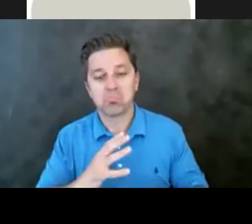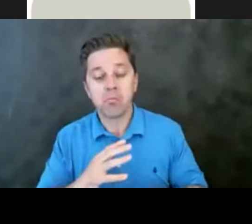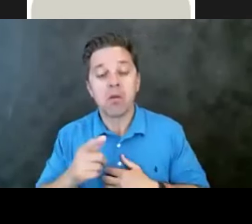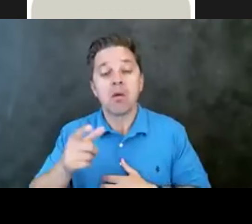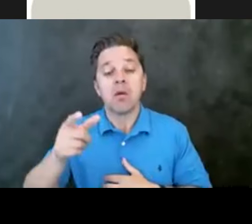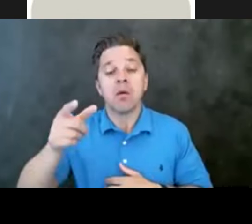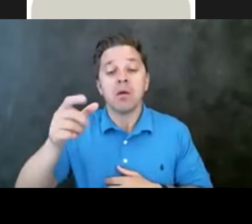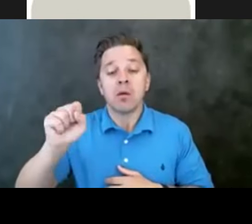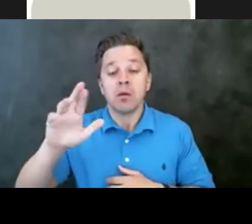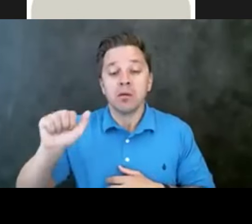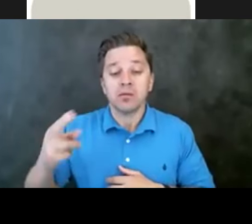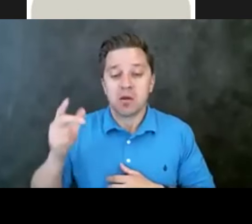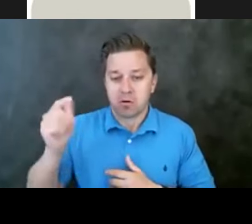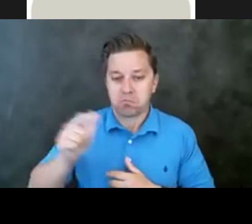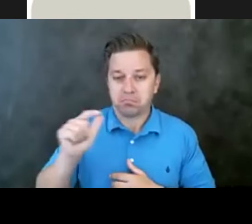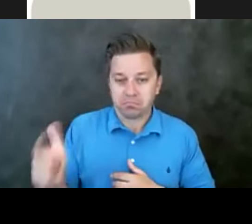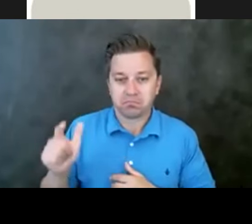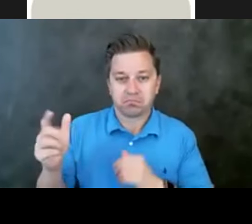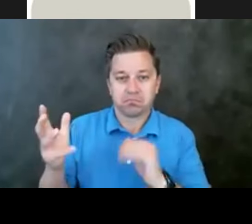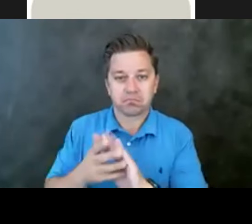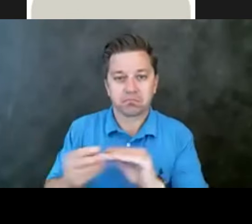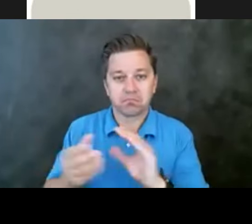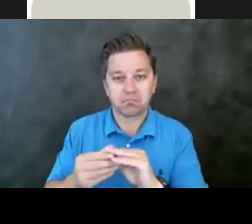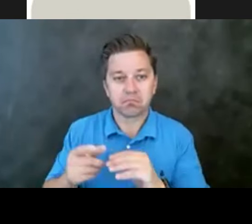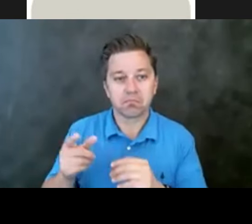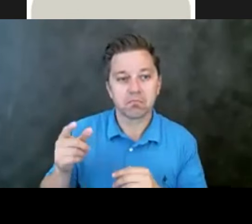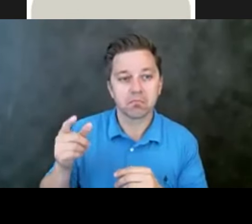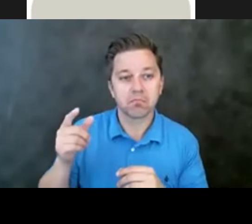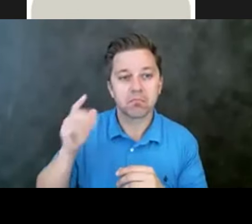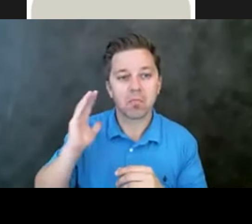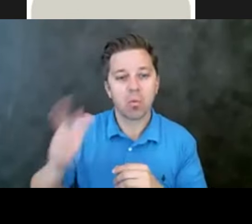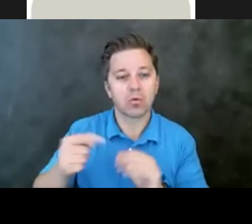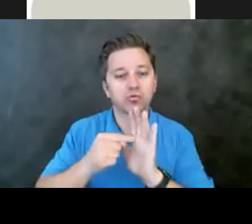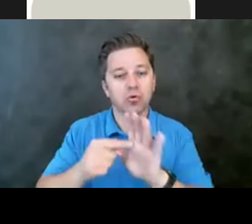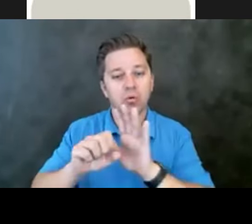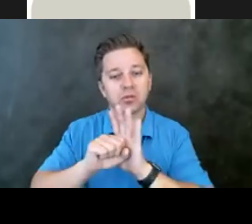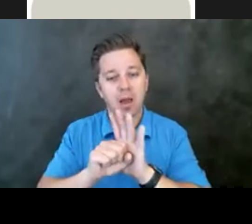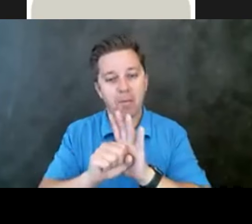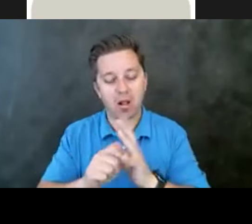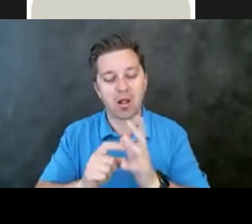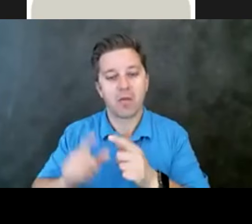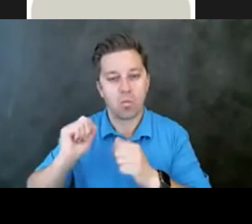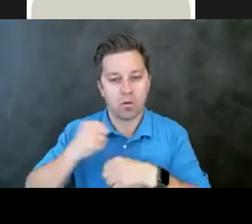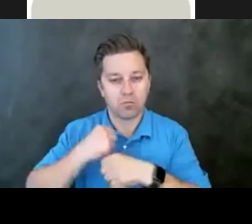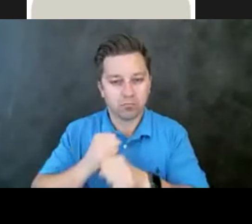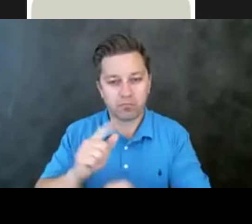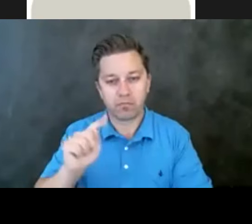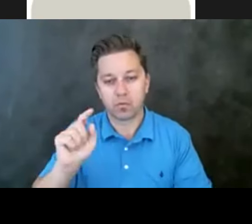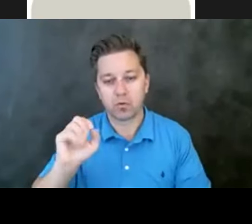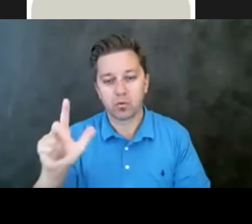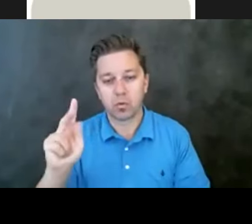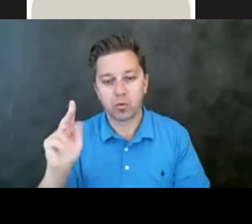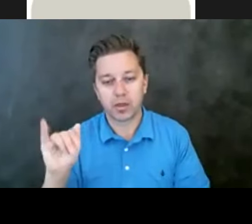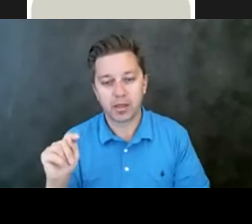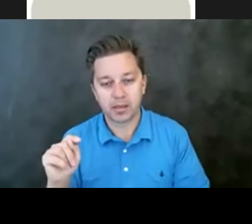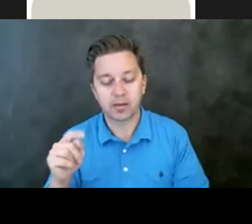so Sarah can go ahead and share that, but we're going to be, she was going to show you a sample and then we're going to be producing a toolkit. For example, we would have the